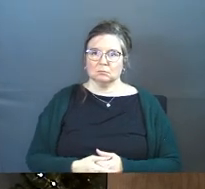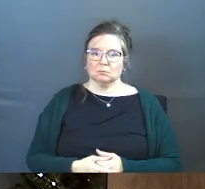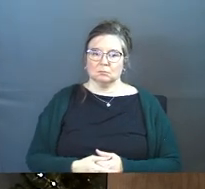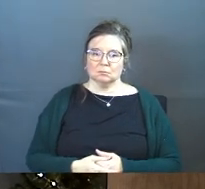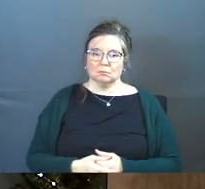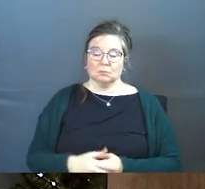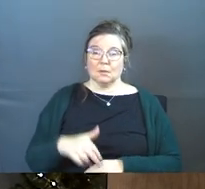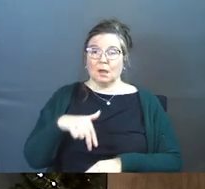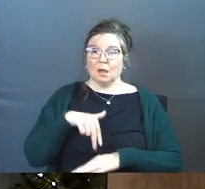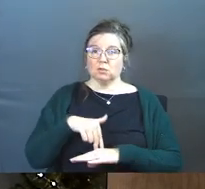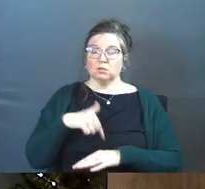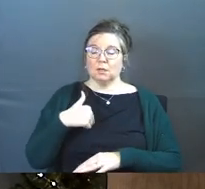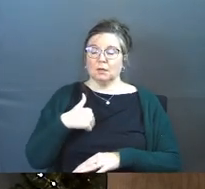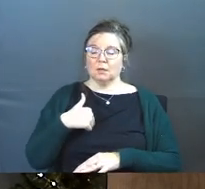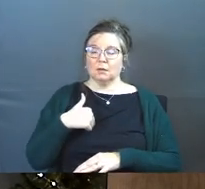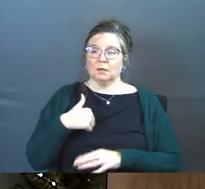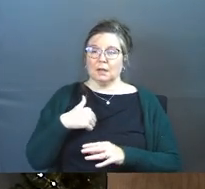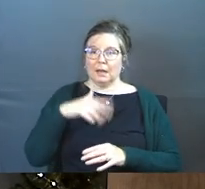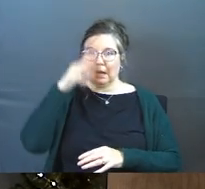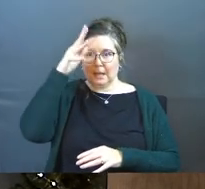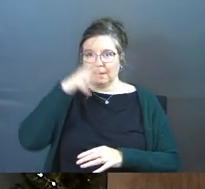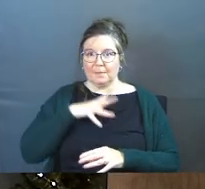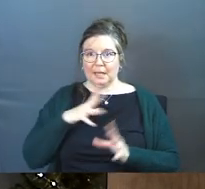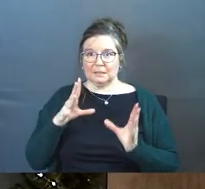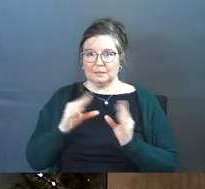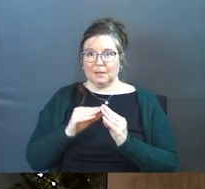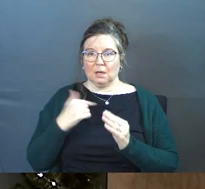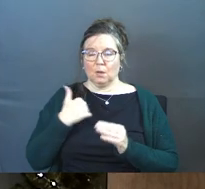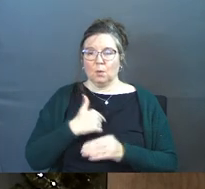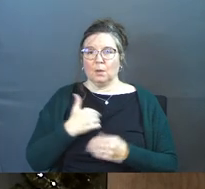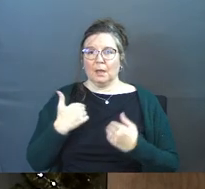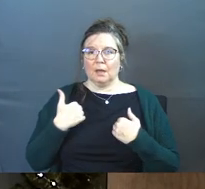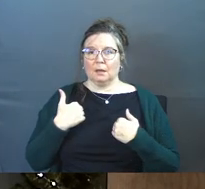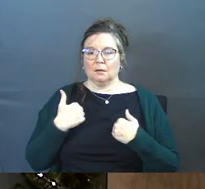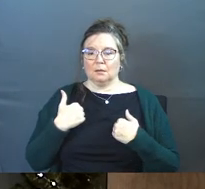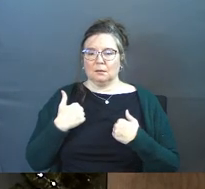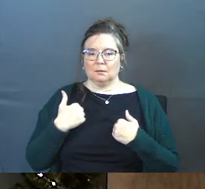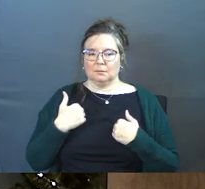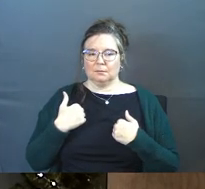I stood at a at a men's meeting and we had a